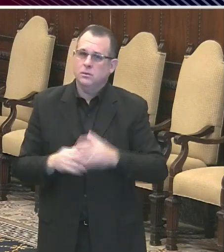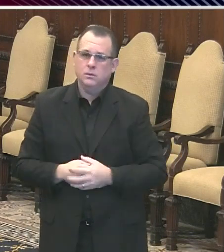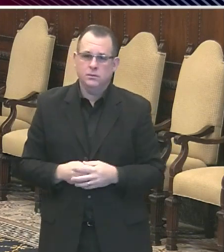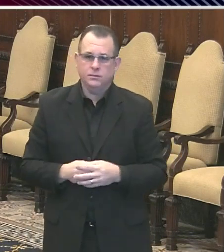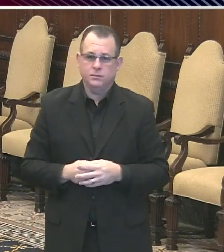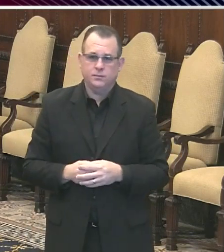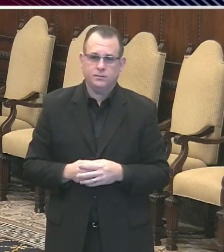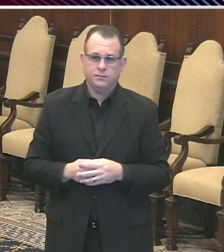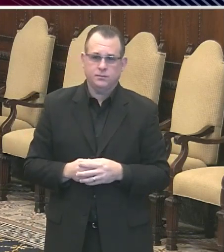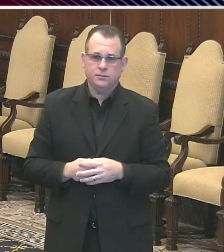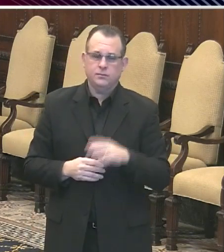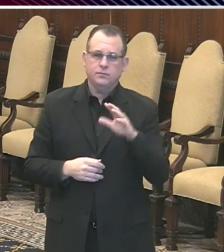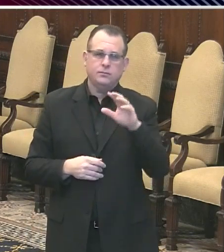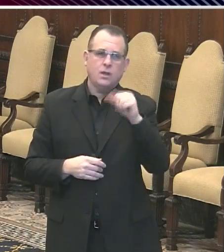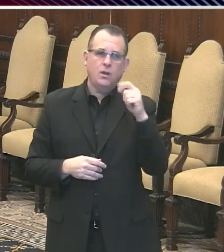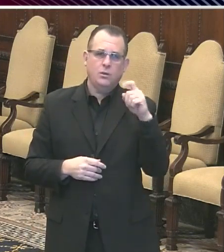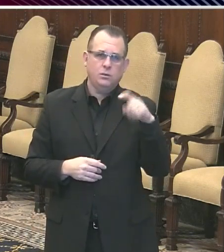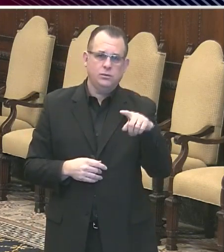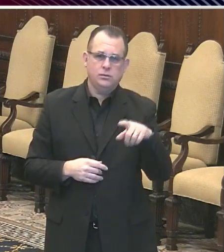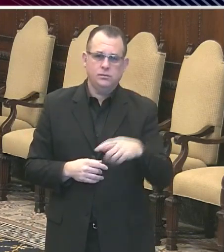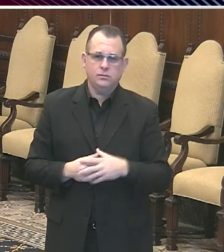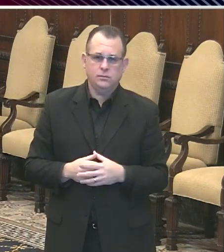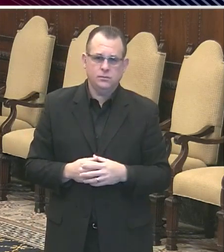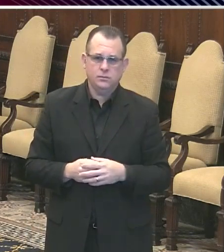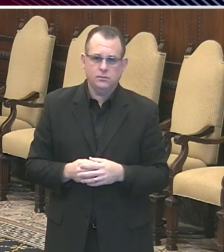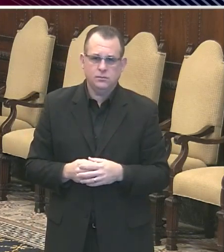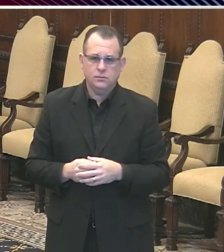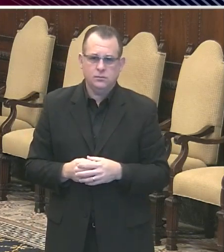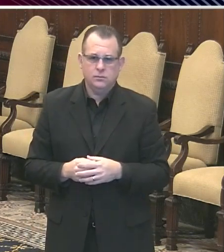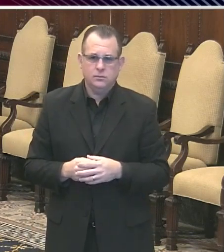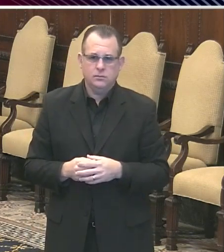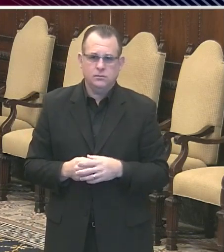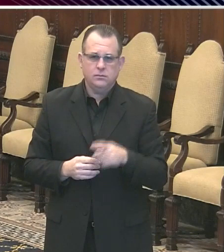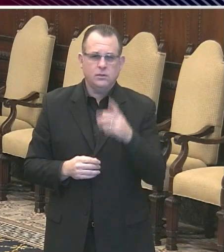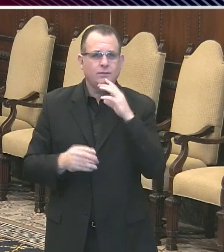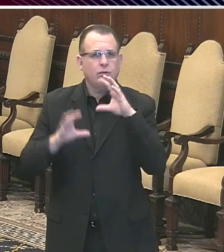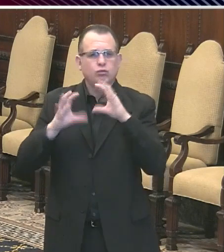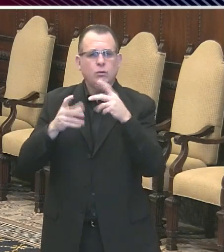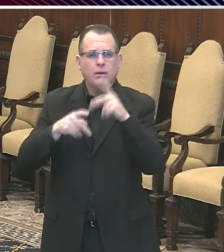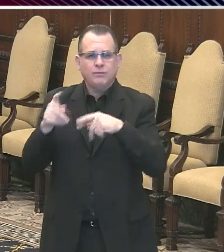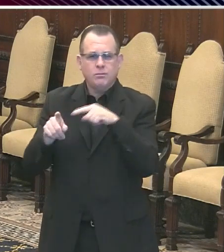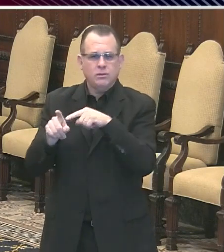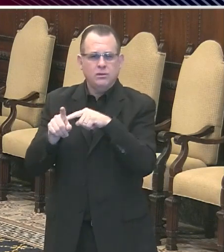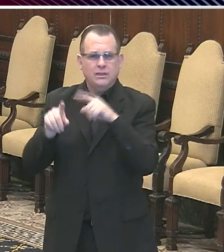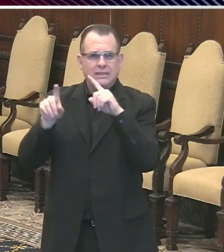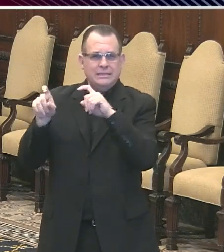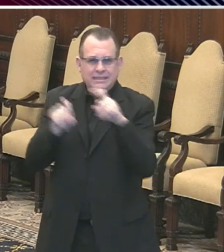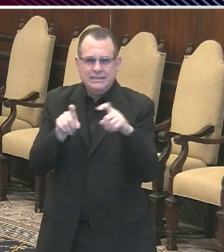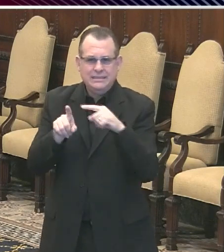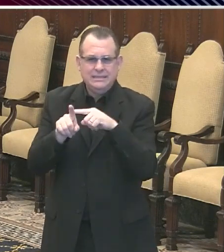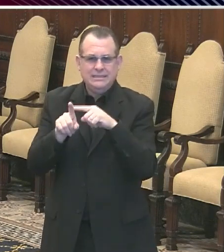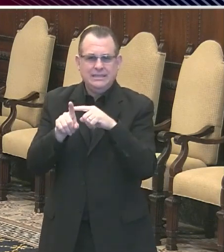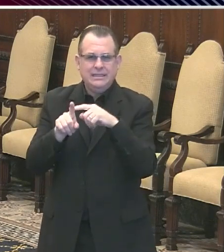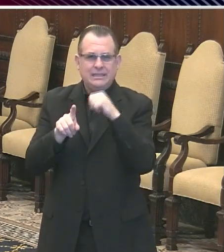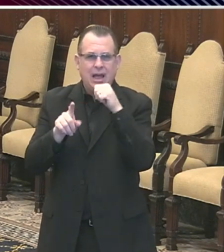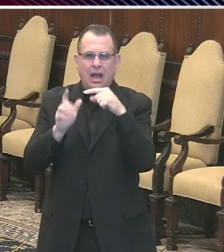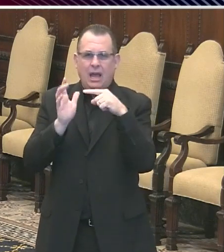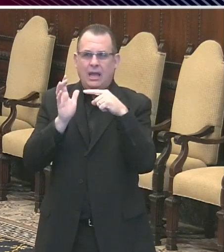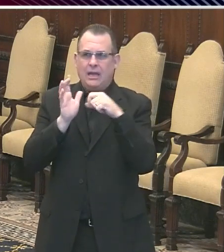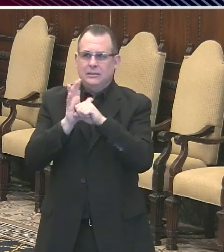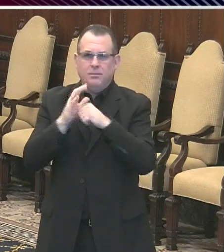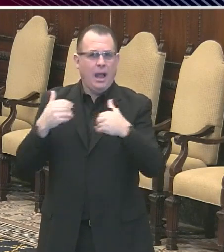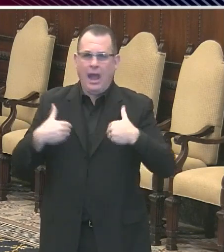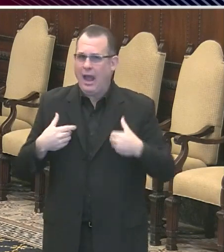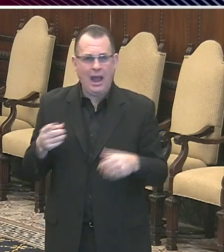testing for people who are, in some cases, asymptomatic in the African American community. Are they giving you their results as well?